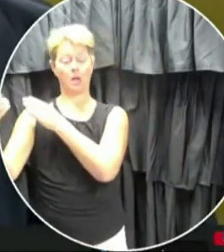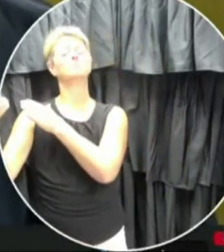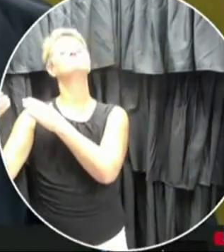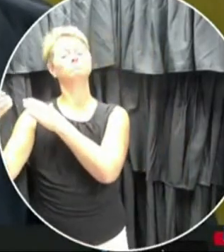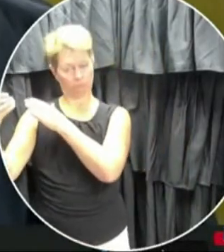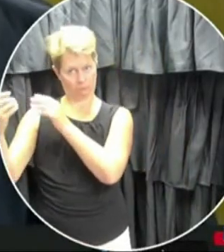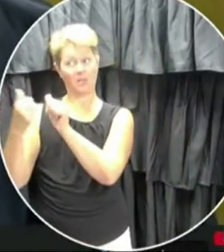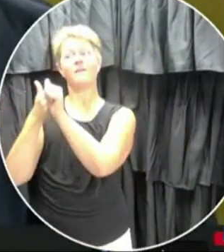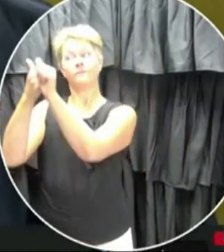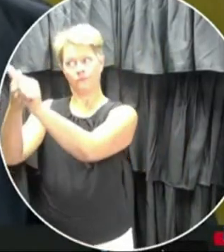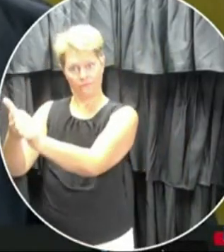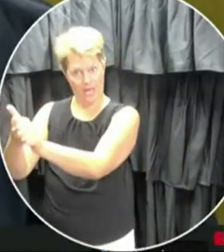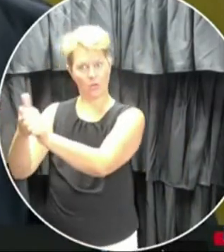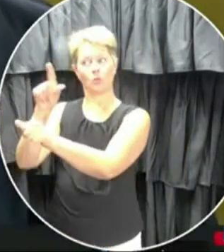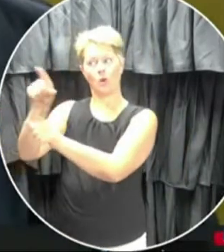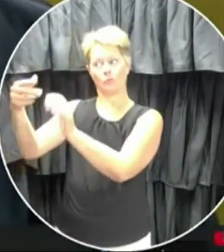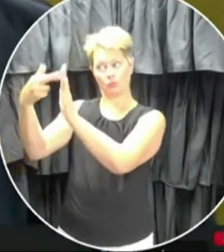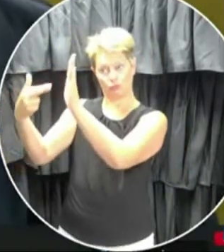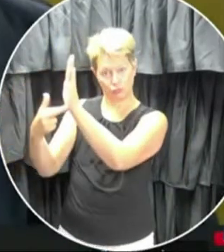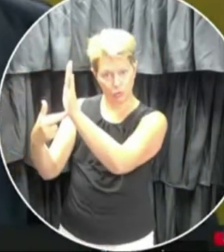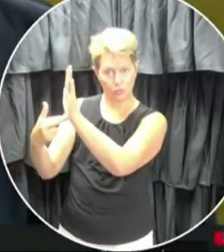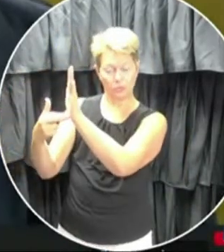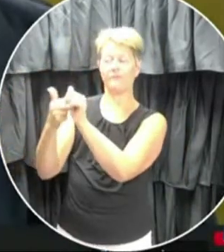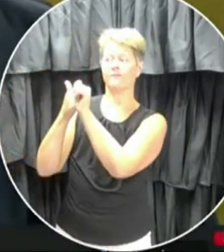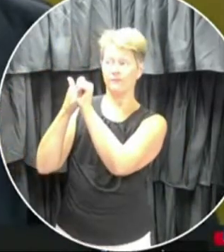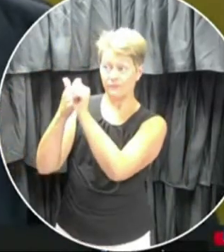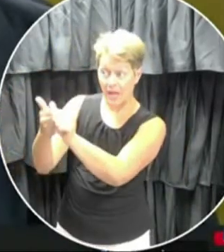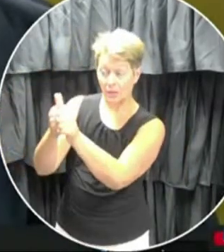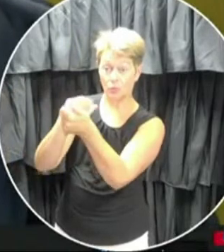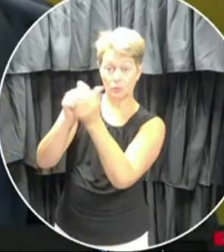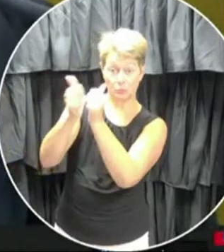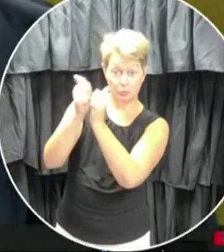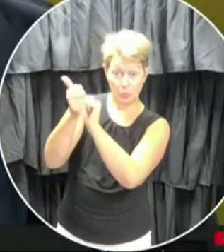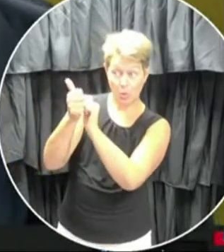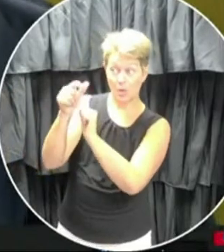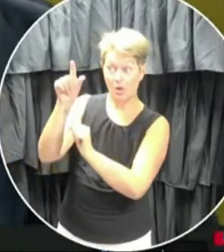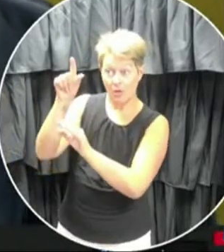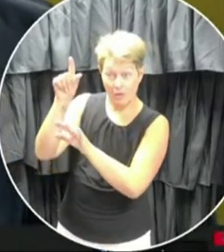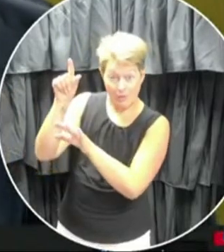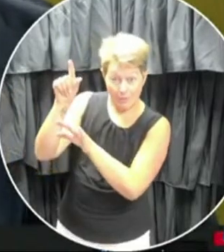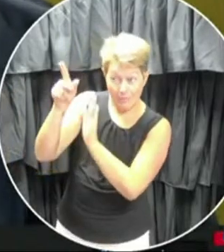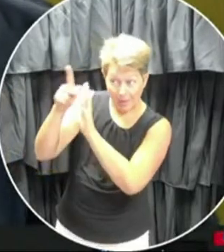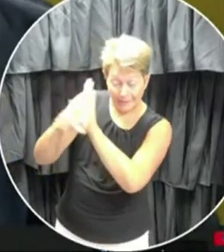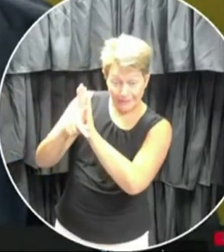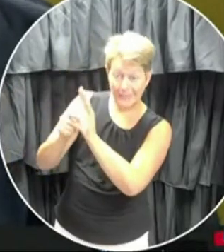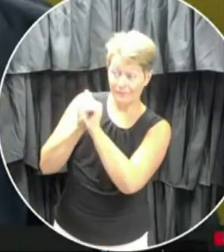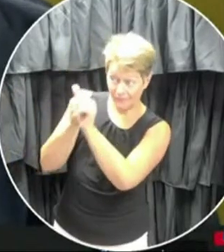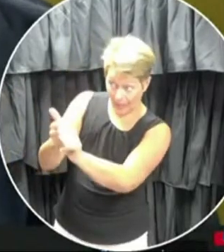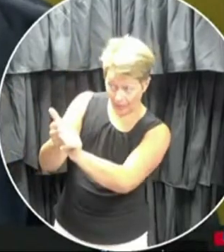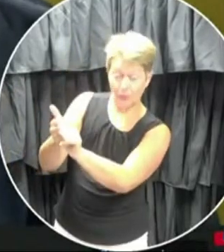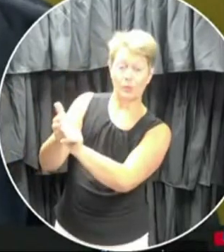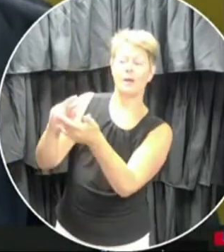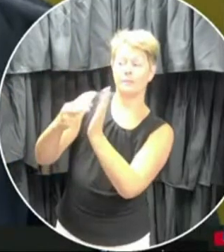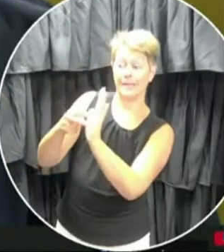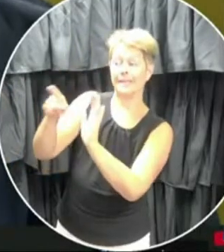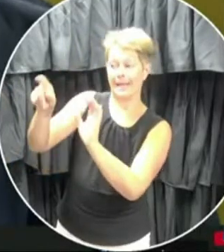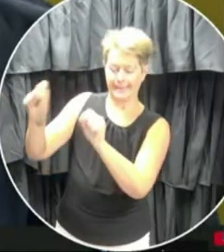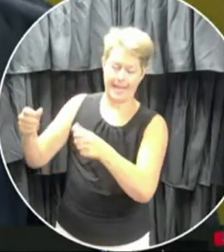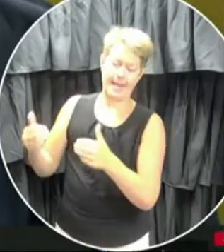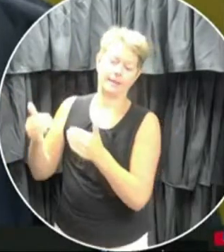the chief medical officer's guidelines and in accordance with the sport governing body's policies, can proceed.